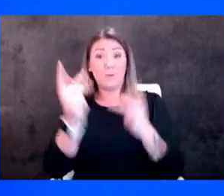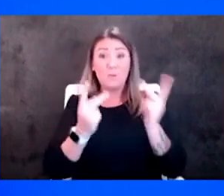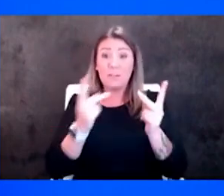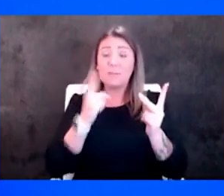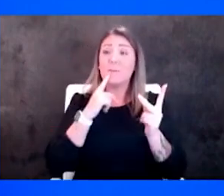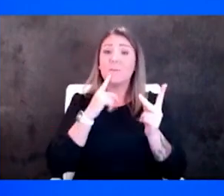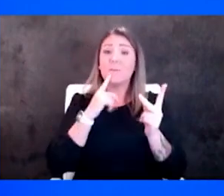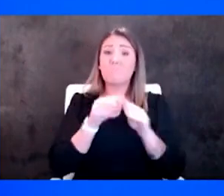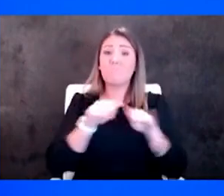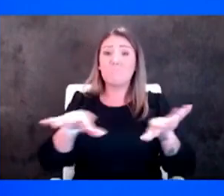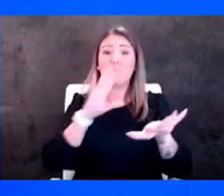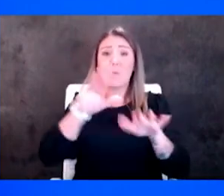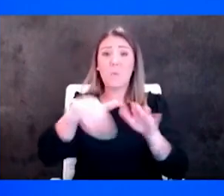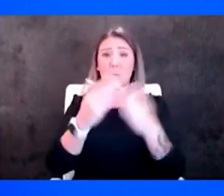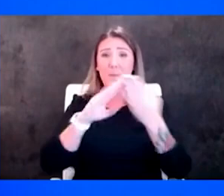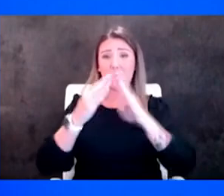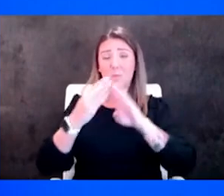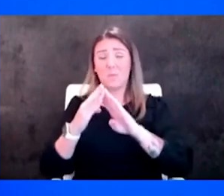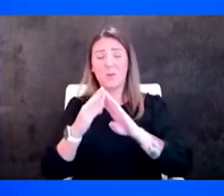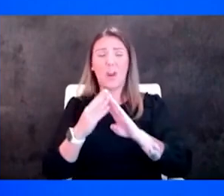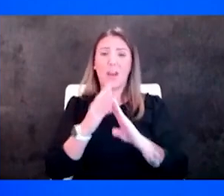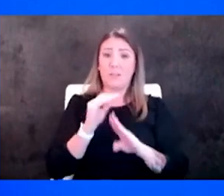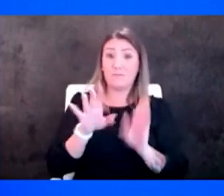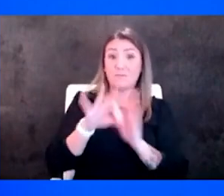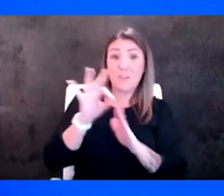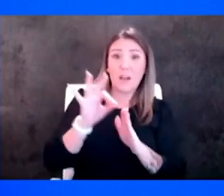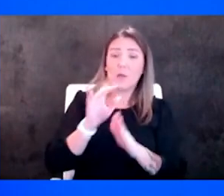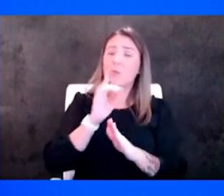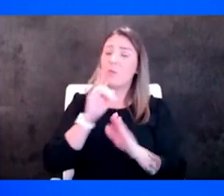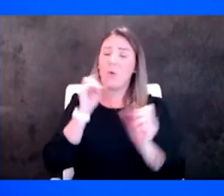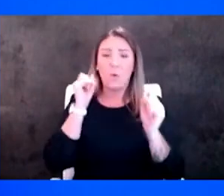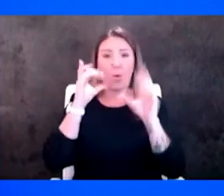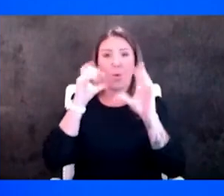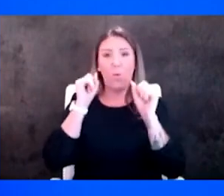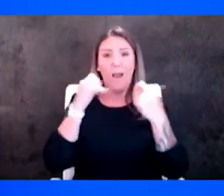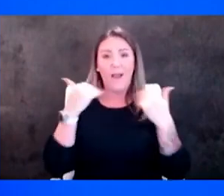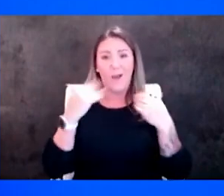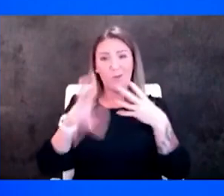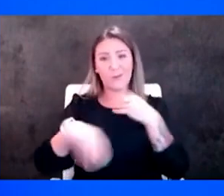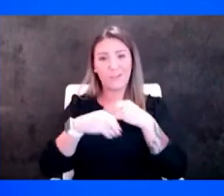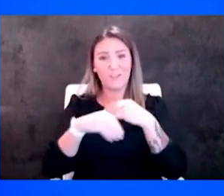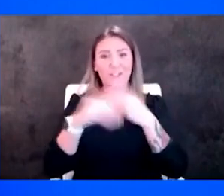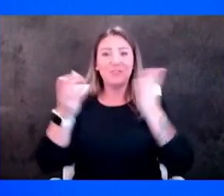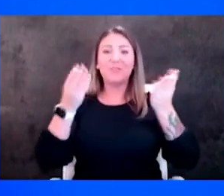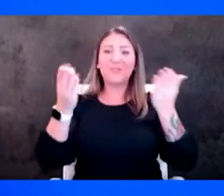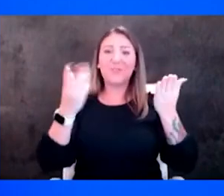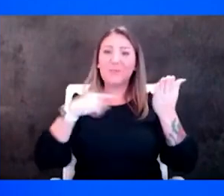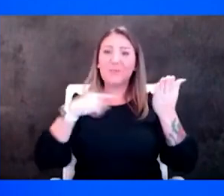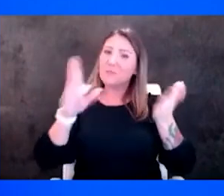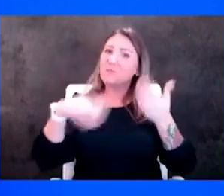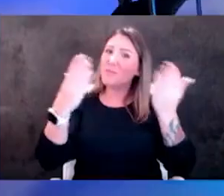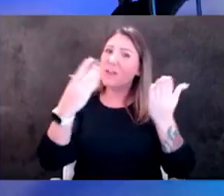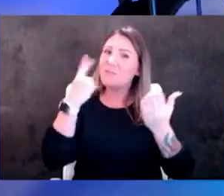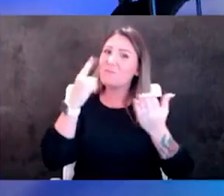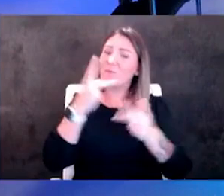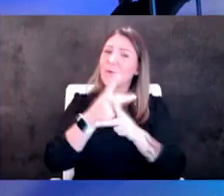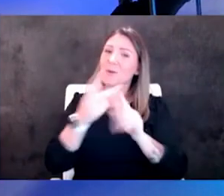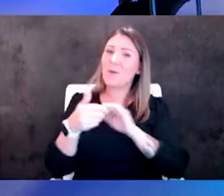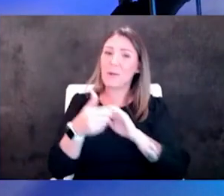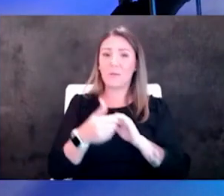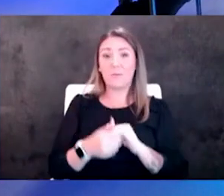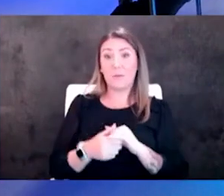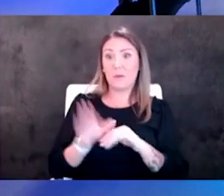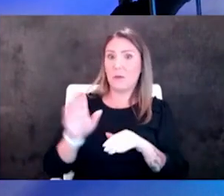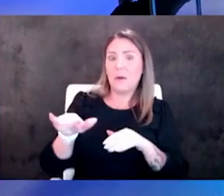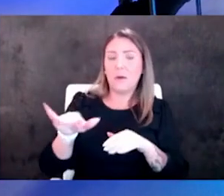we're working in and we're finding it's really been a phenomenal addition to the services that we provide as a care collaborative Dr. Roger that's got to kind of